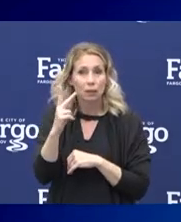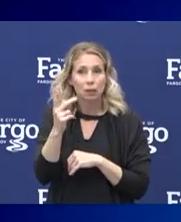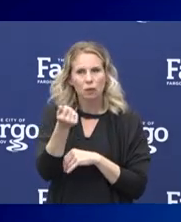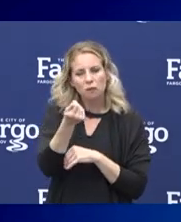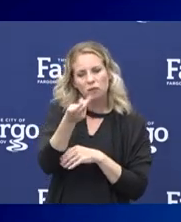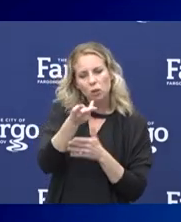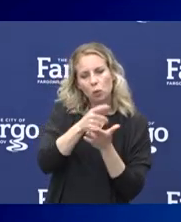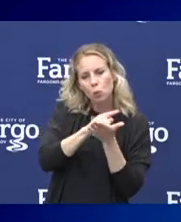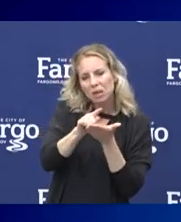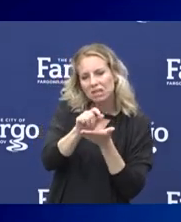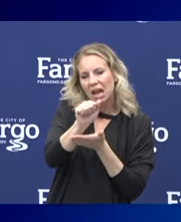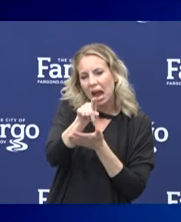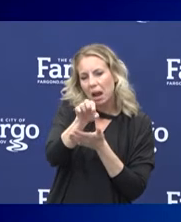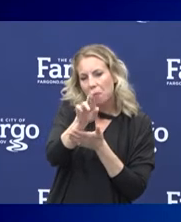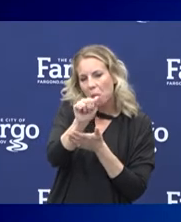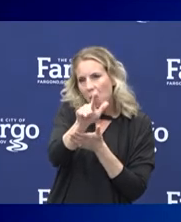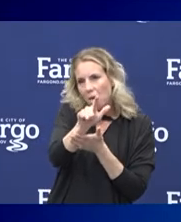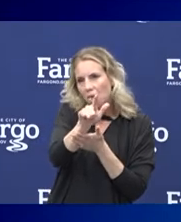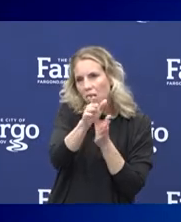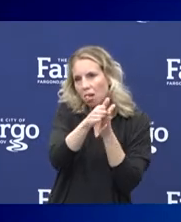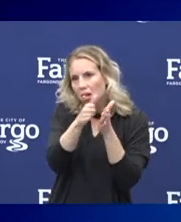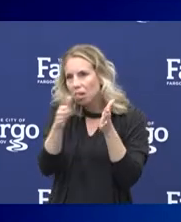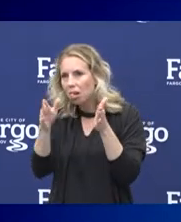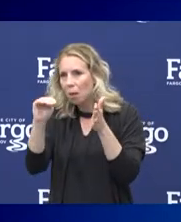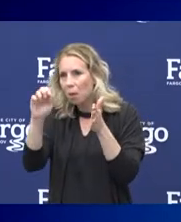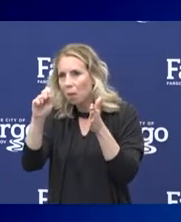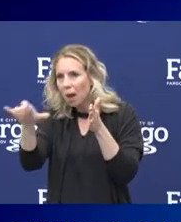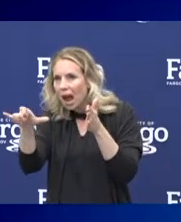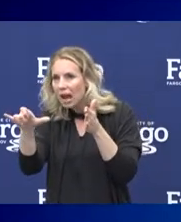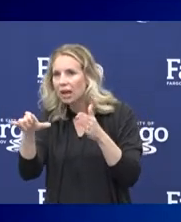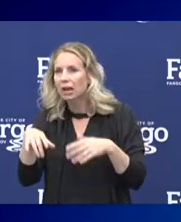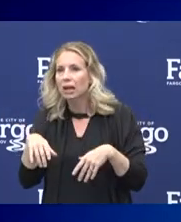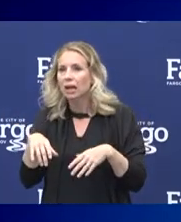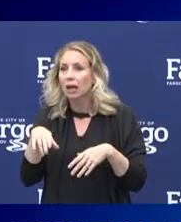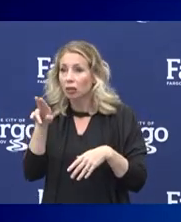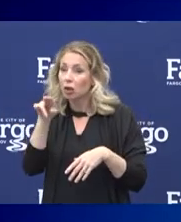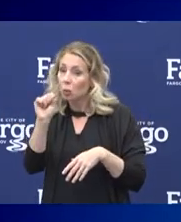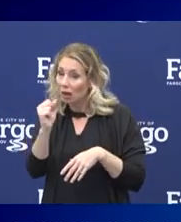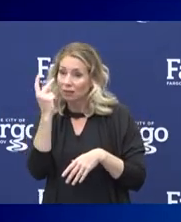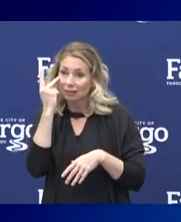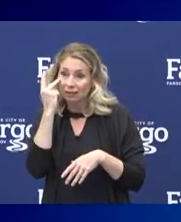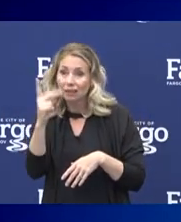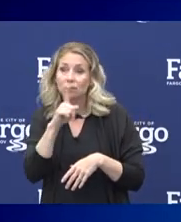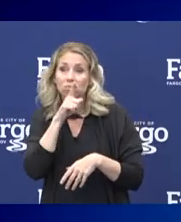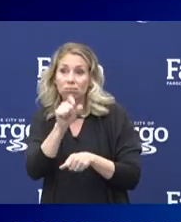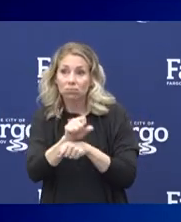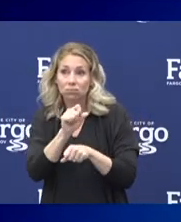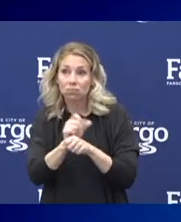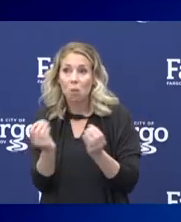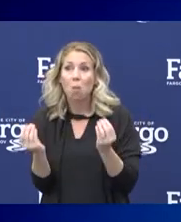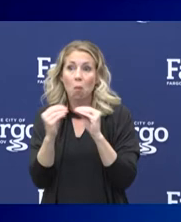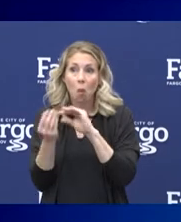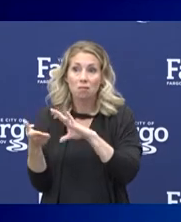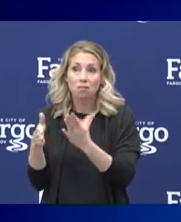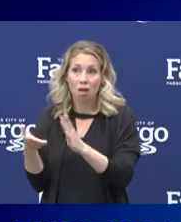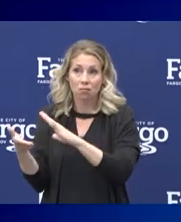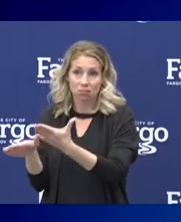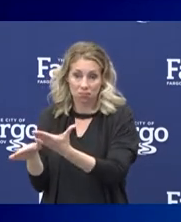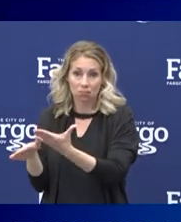April and now extending into May that the United States was indeed seeing an excess number of